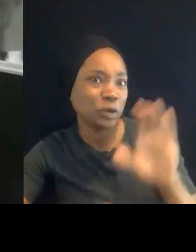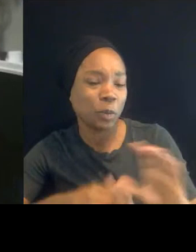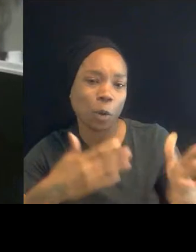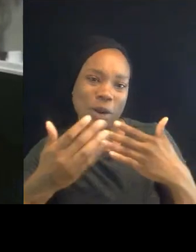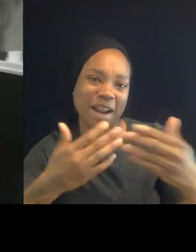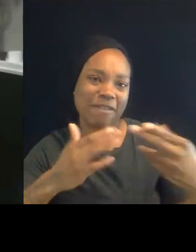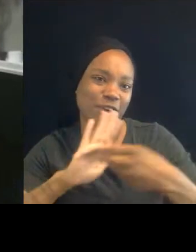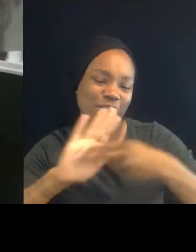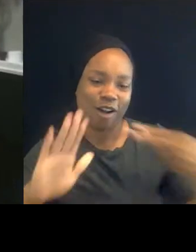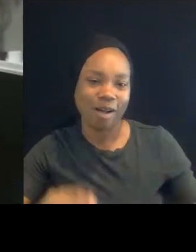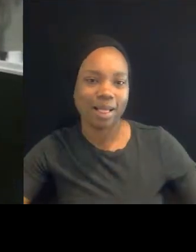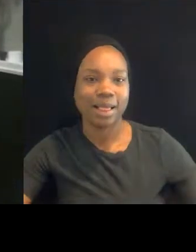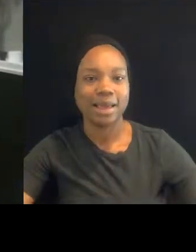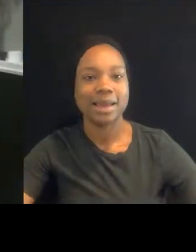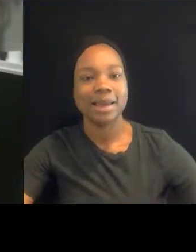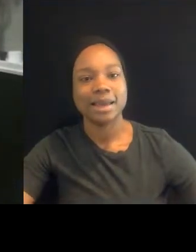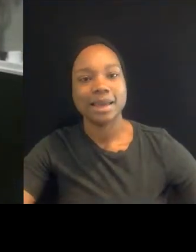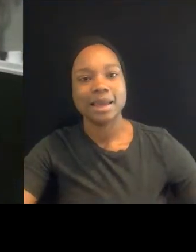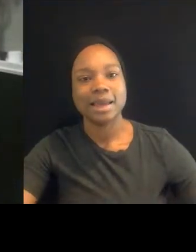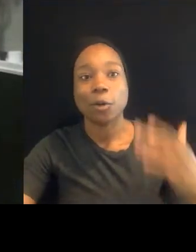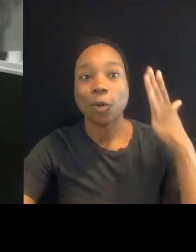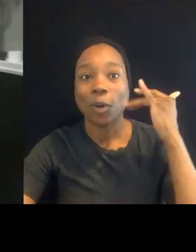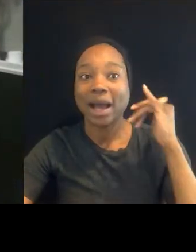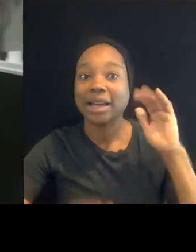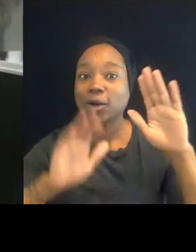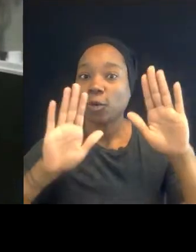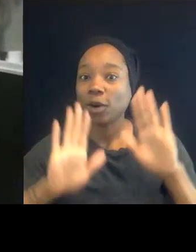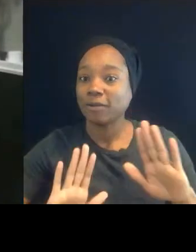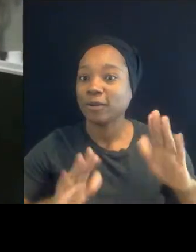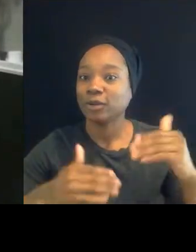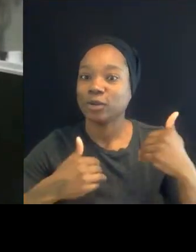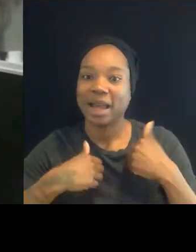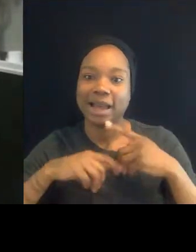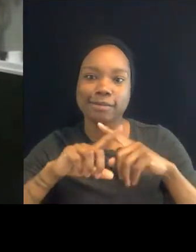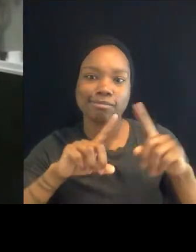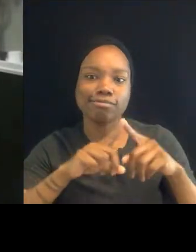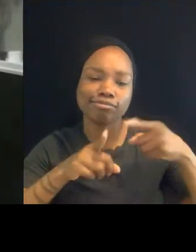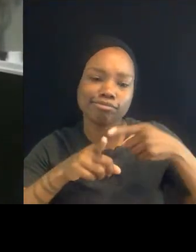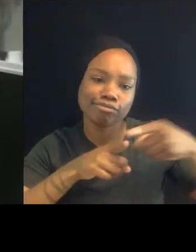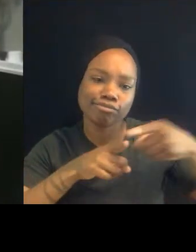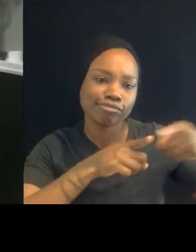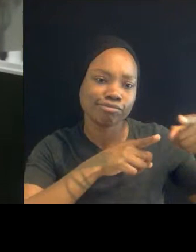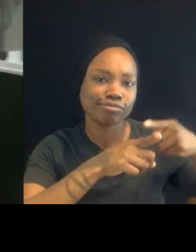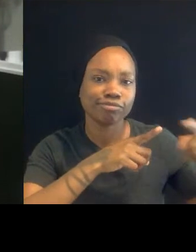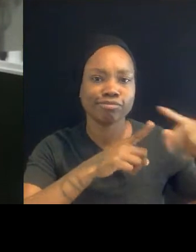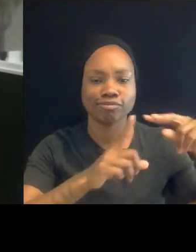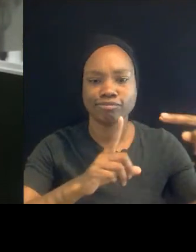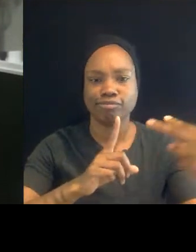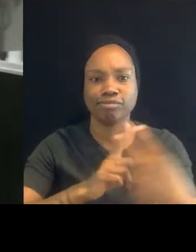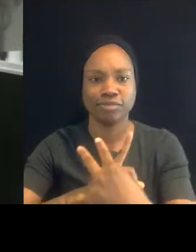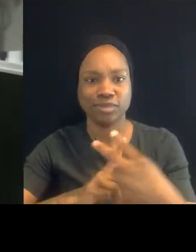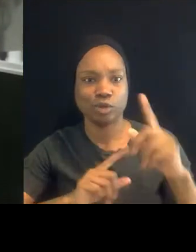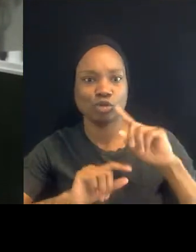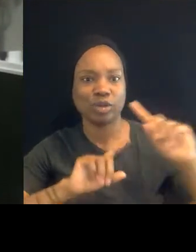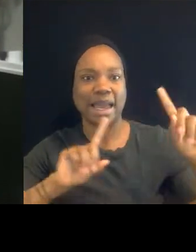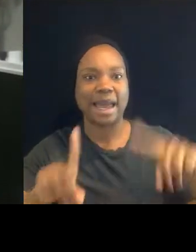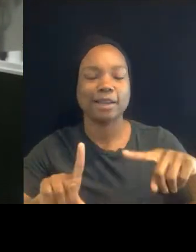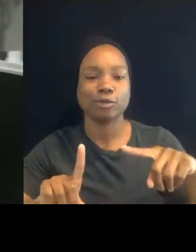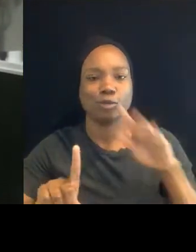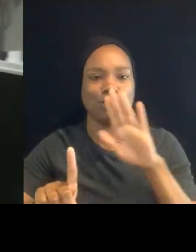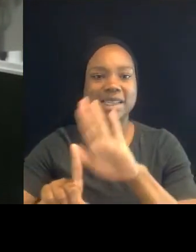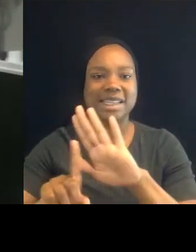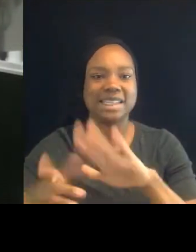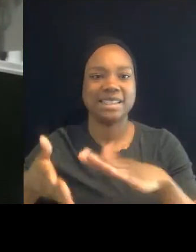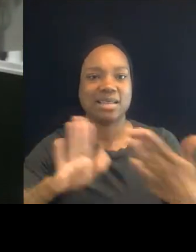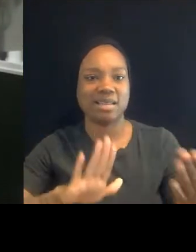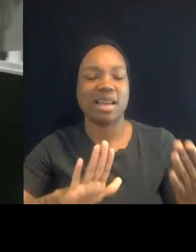wonderful to be interdisciplinary in our reaction to this anniversary. It has to touch on all those points.